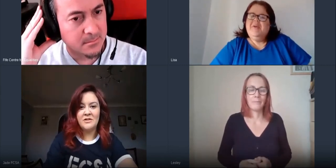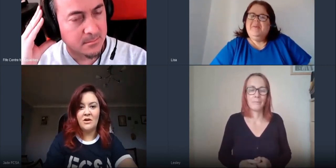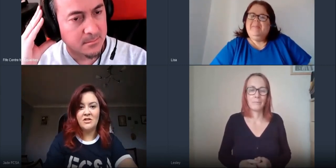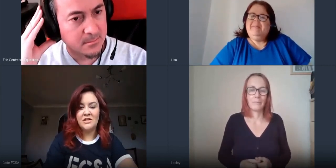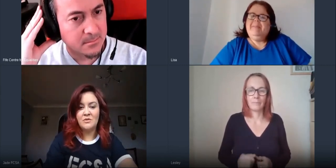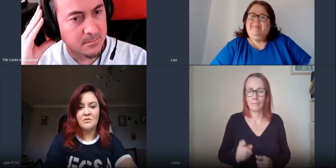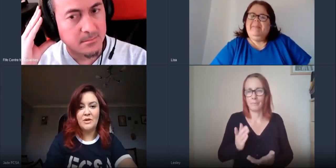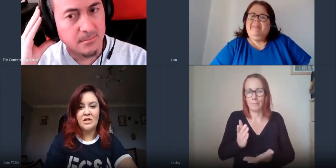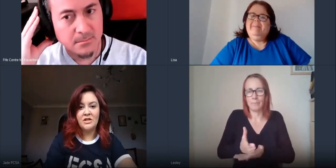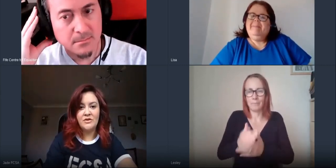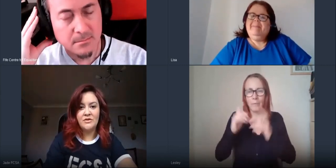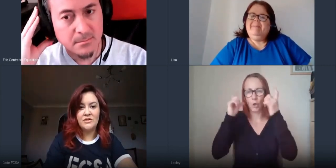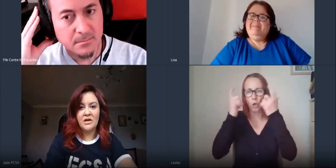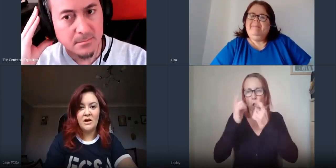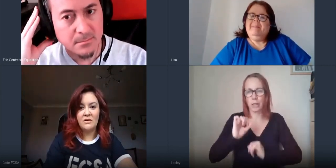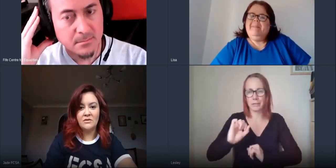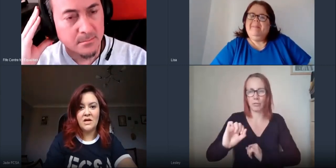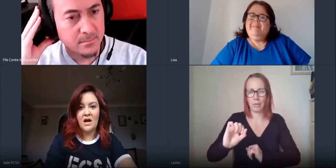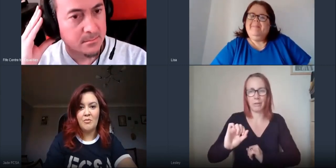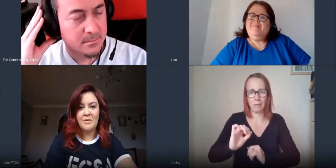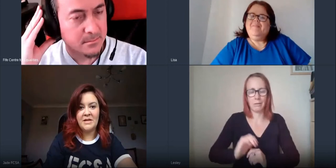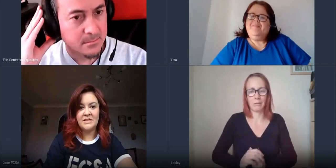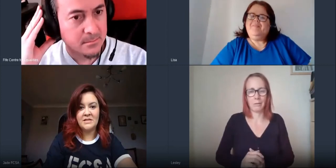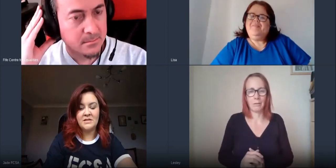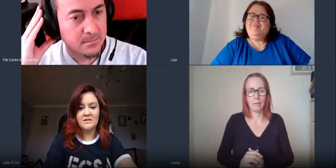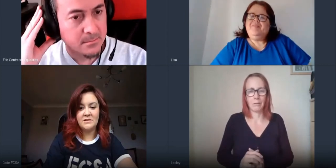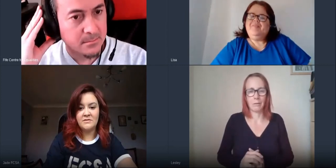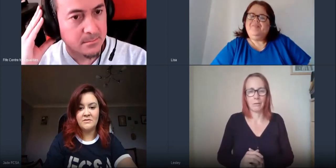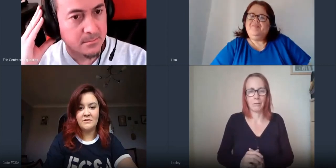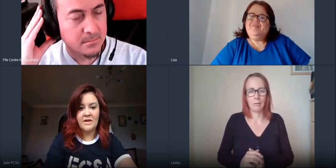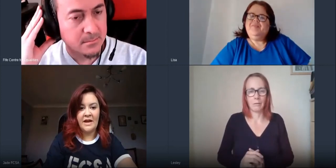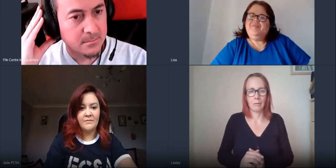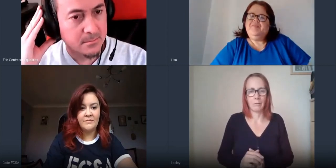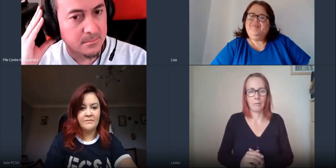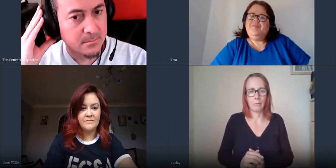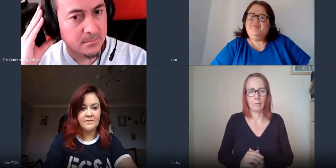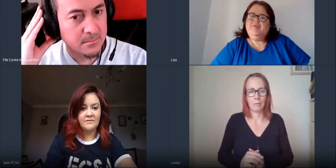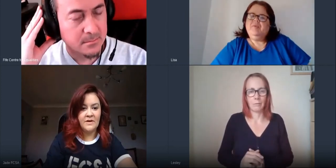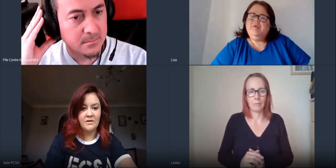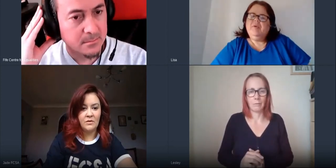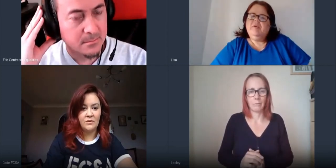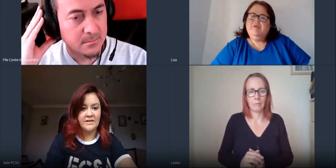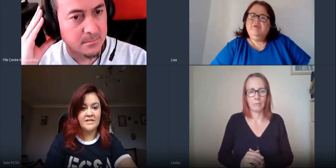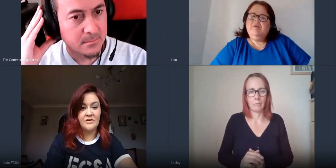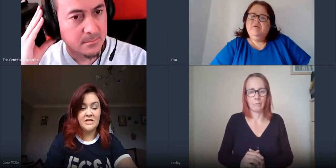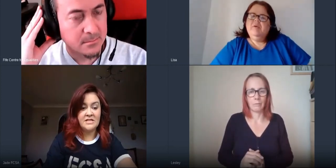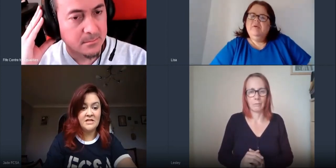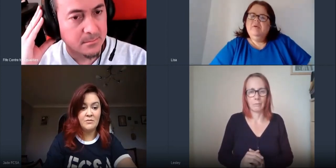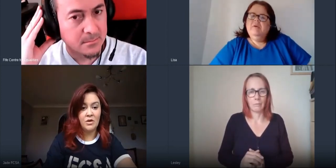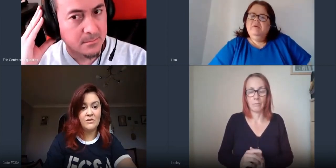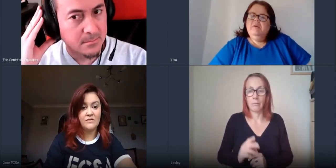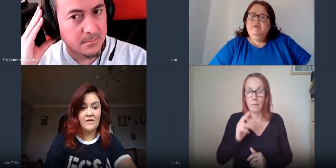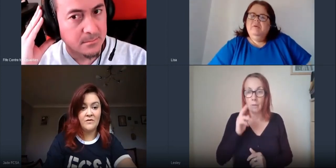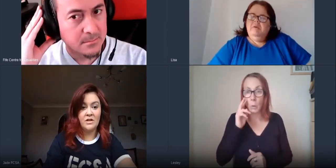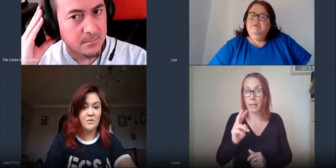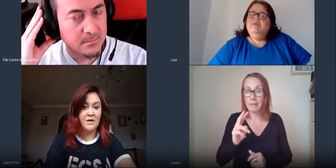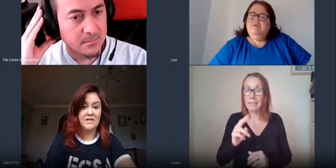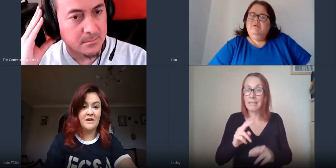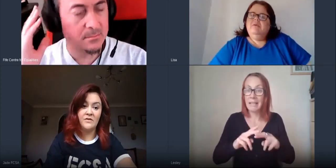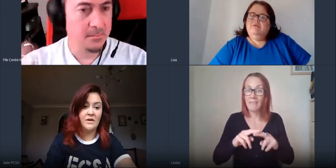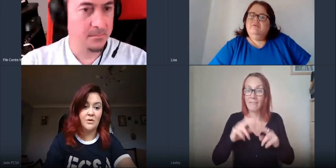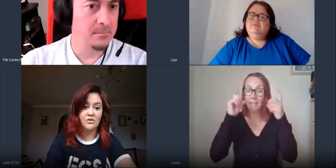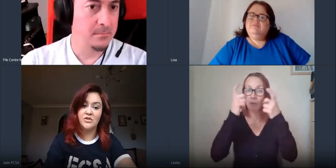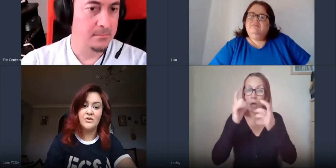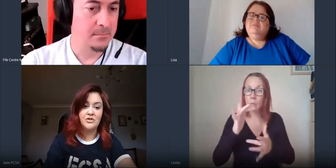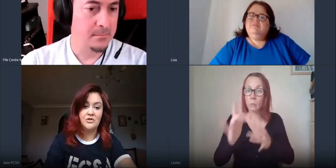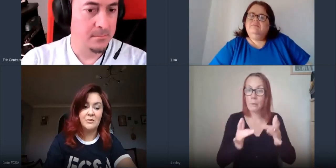much college thing so i was pulling the news articles up but i didn't um write the whole things down you can see them all on the fife college website if you